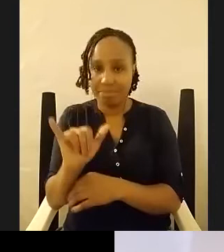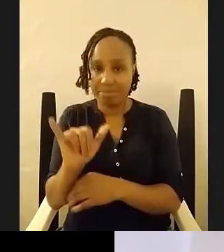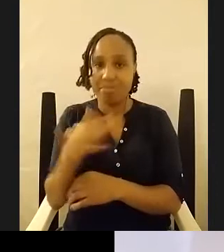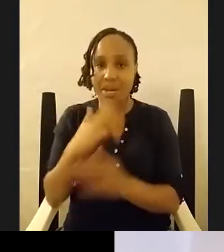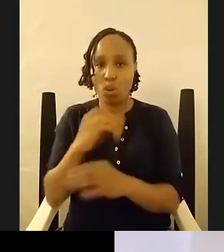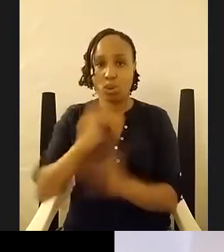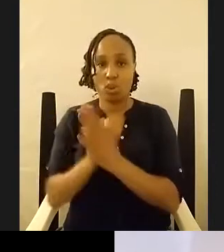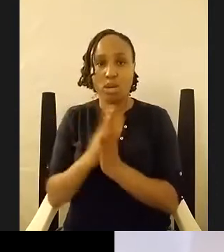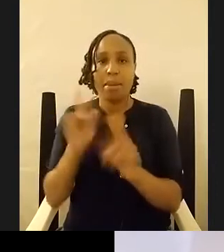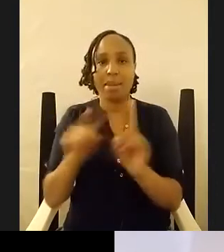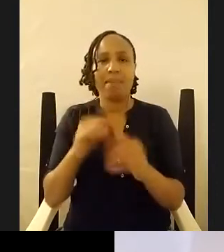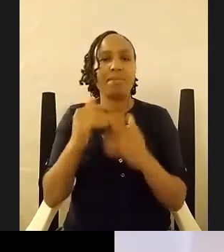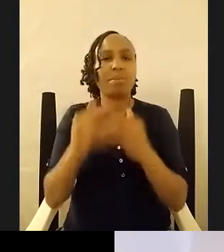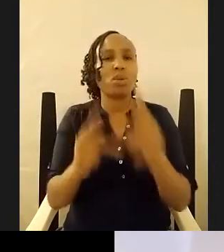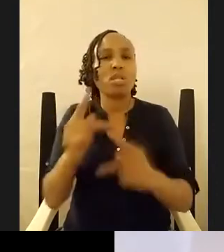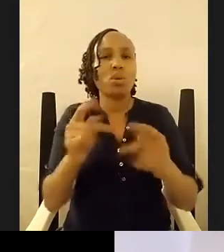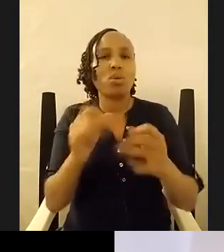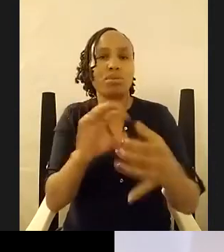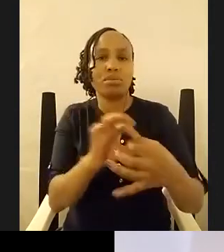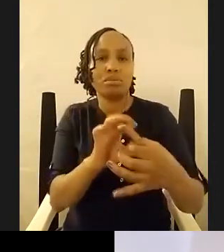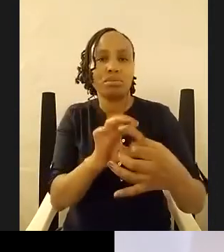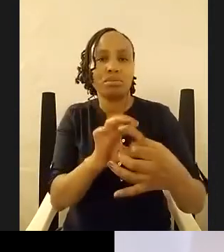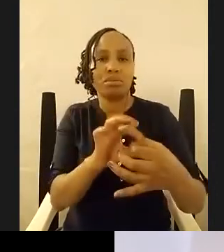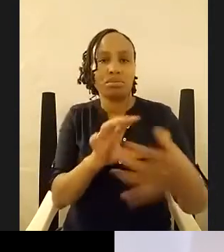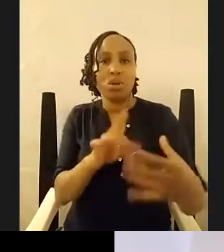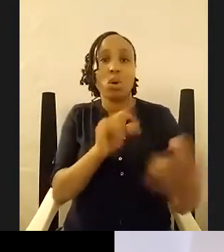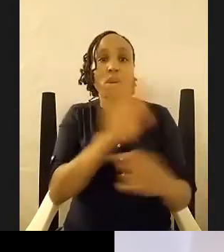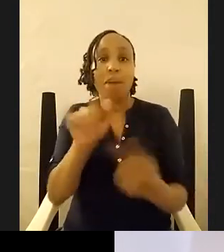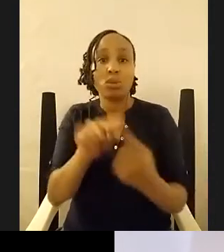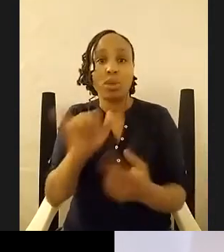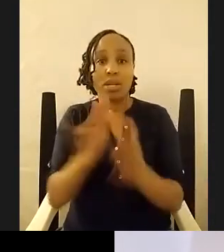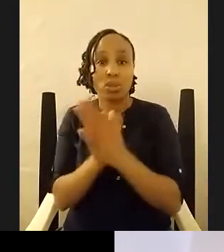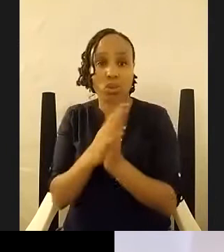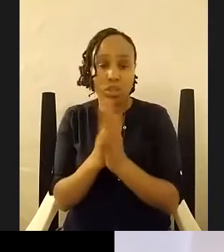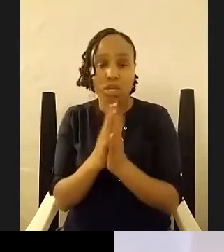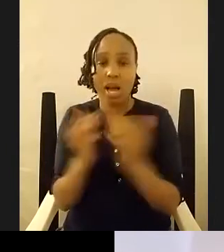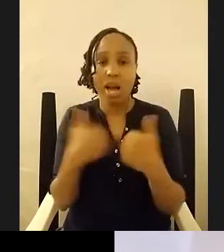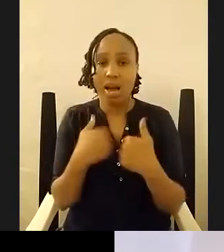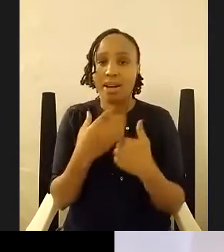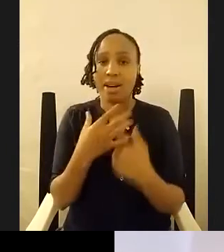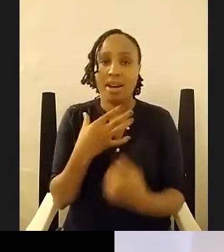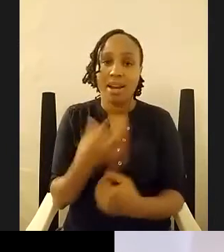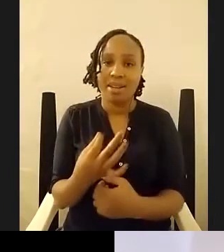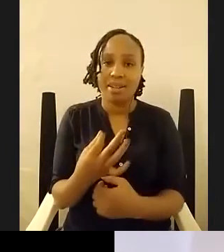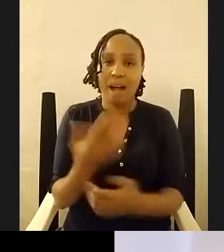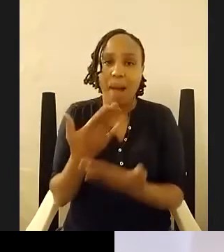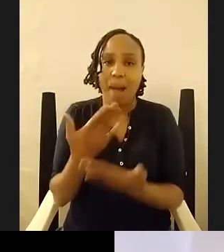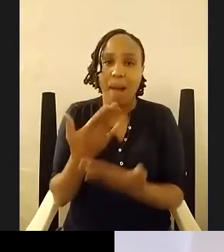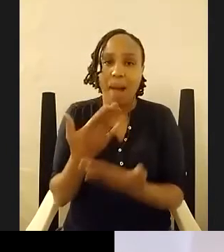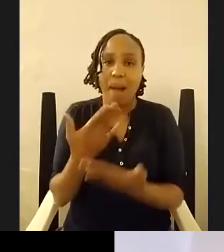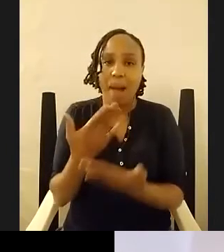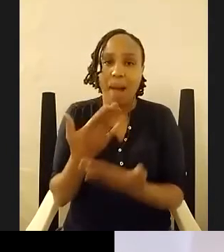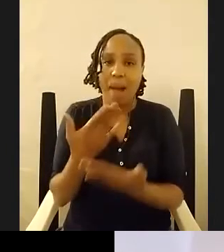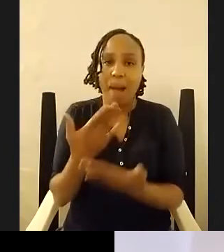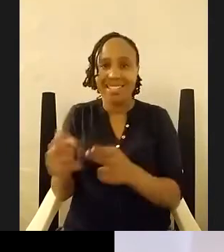going back to that story i think had i had like apart from your editing i had like six drafts of this